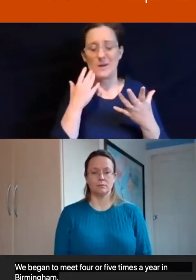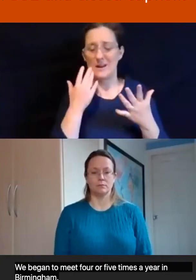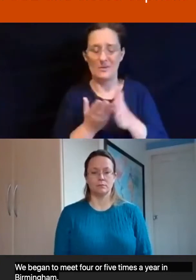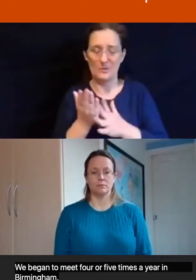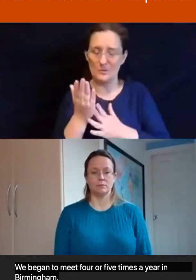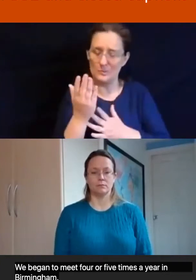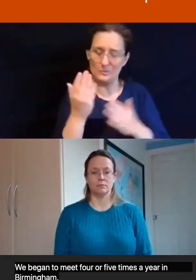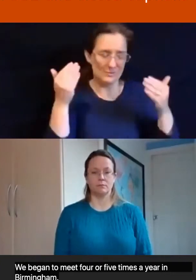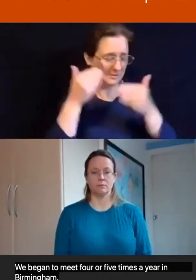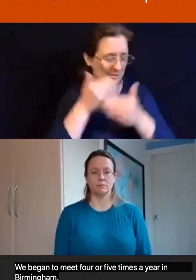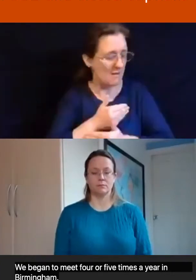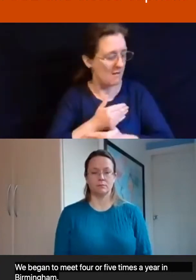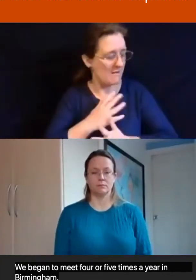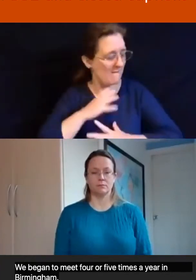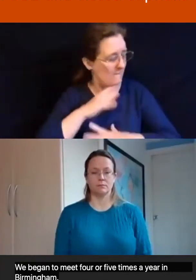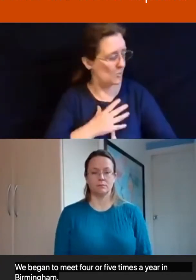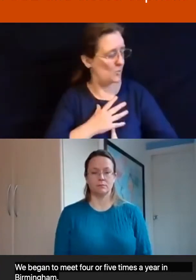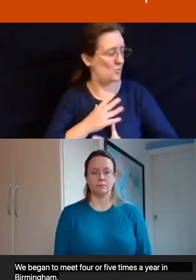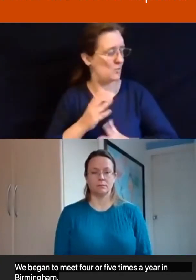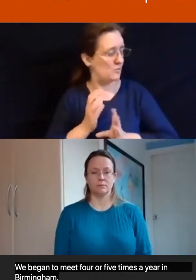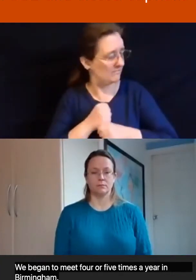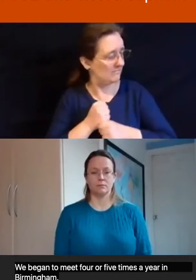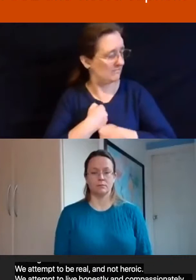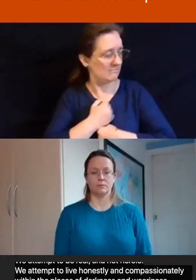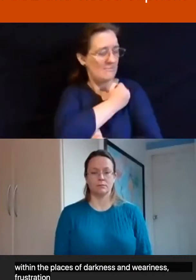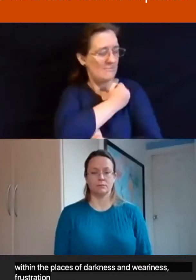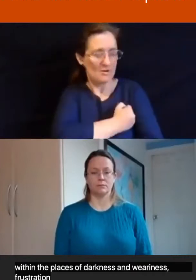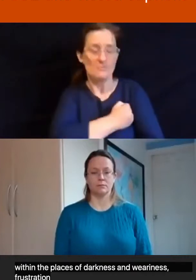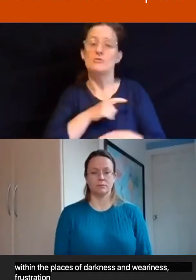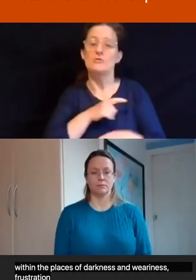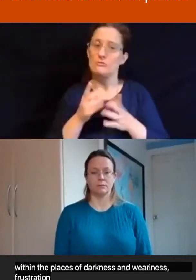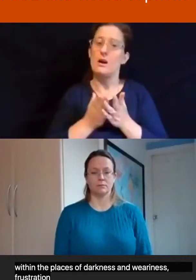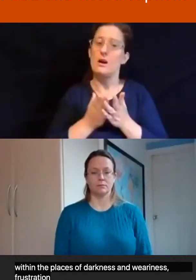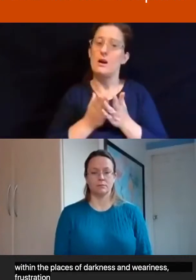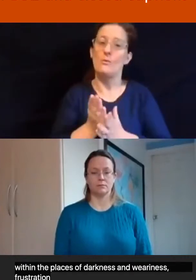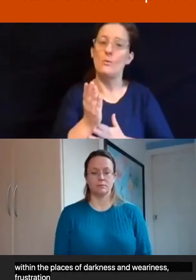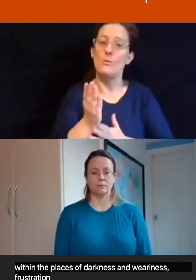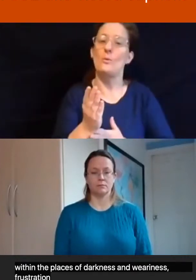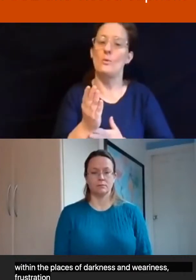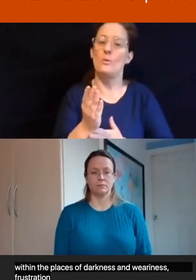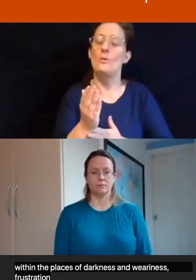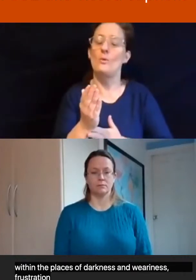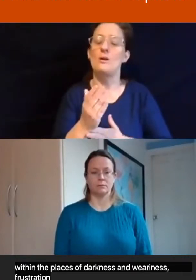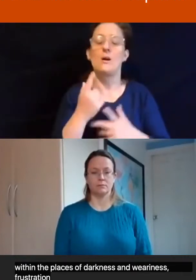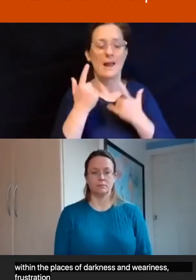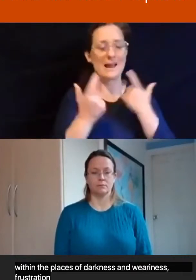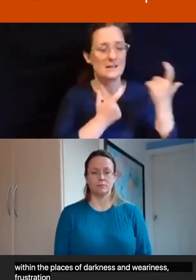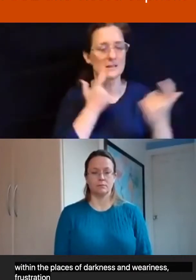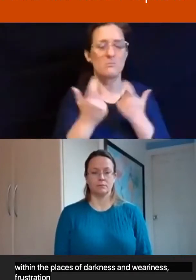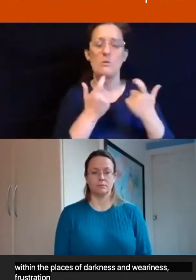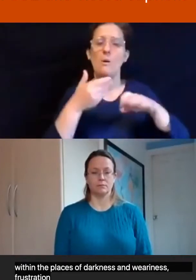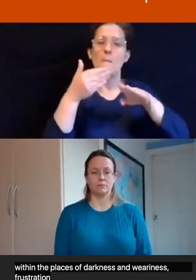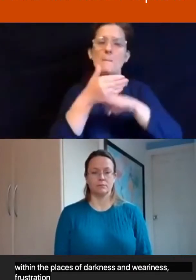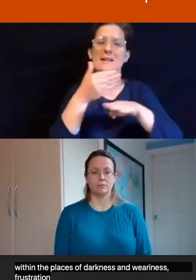weariness, frustration and vulnerability. And we explore what ministry could mean within